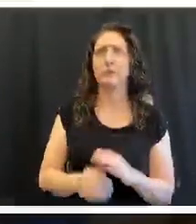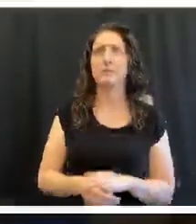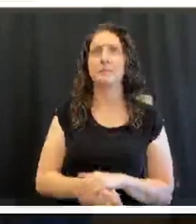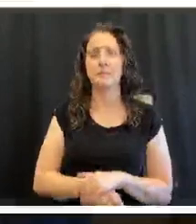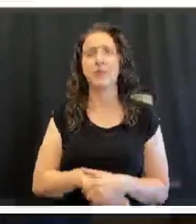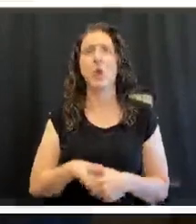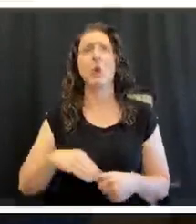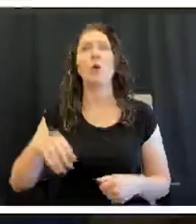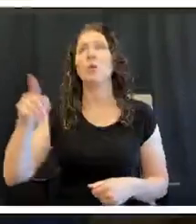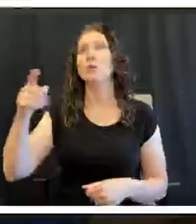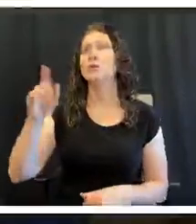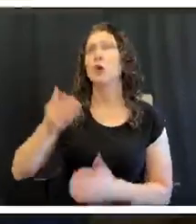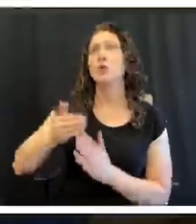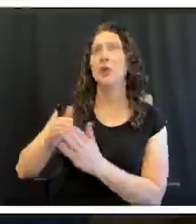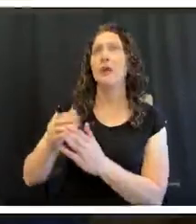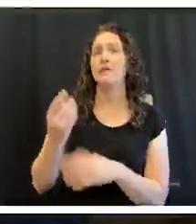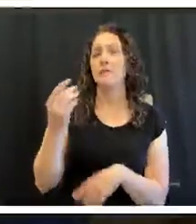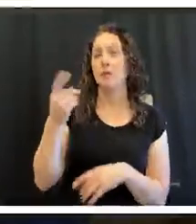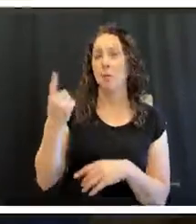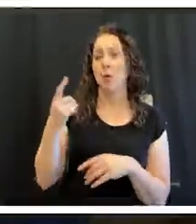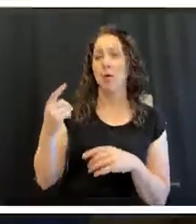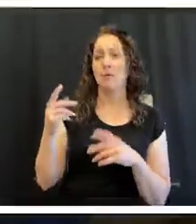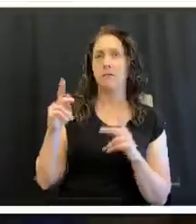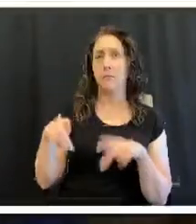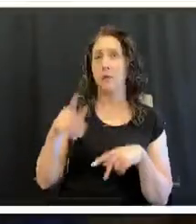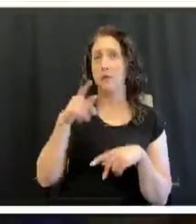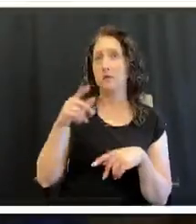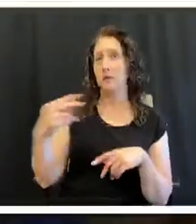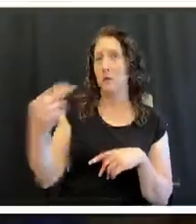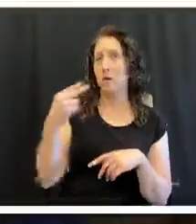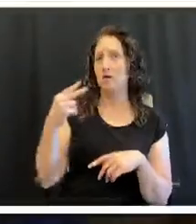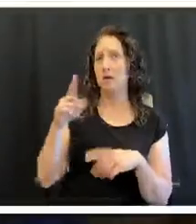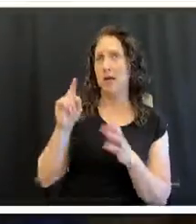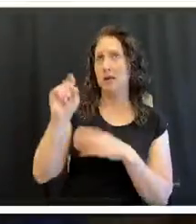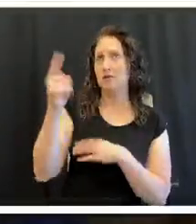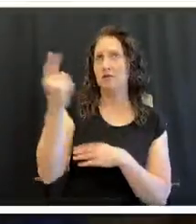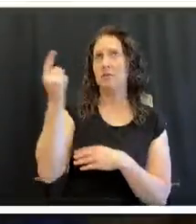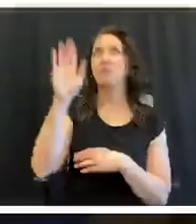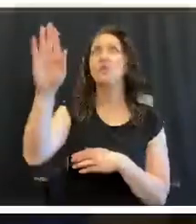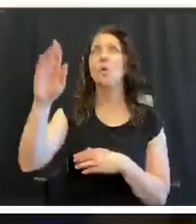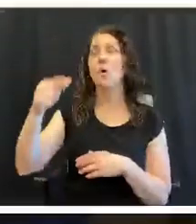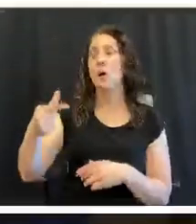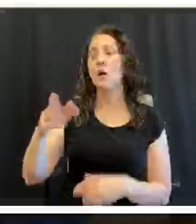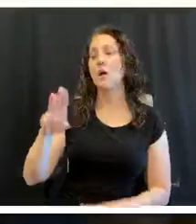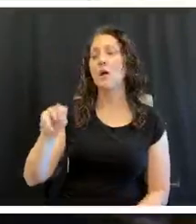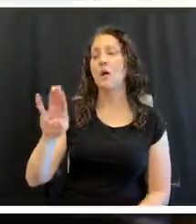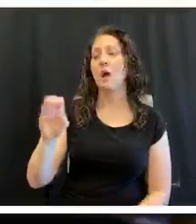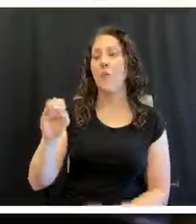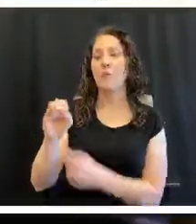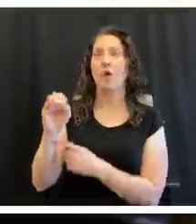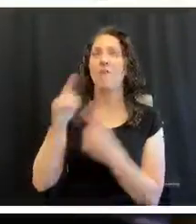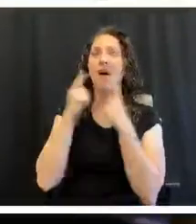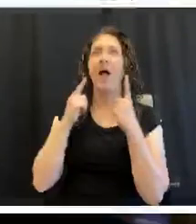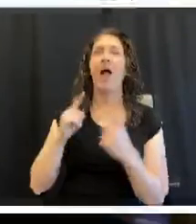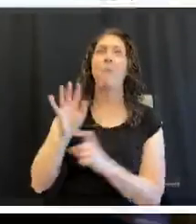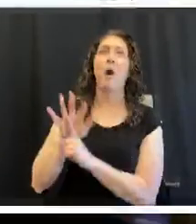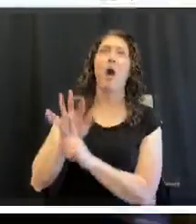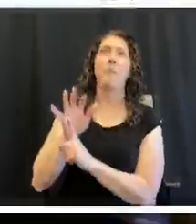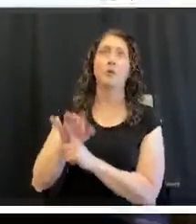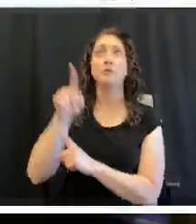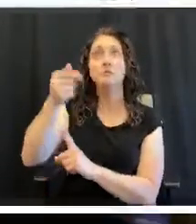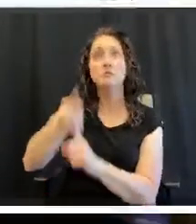So, Chef, we're getting a question from our viewers. You're famous for your gumbo. Do you make your own roux? Yes, ma'am.